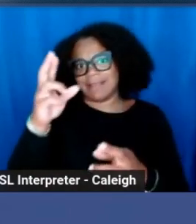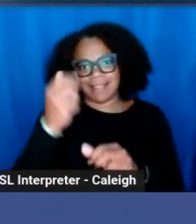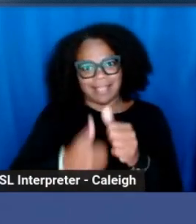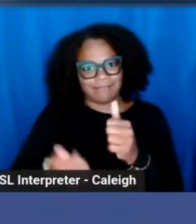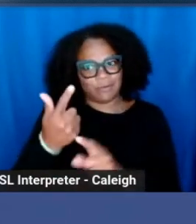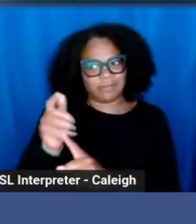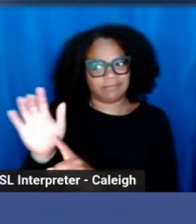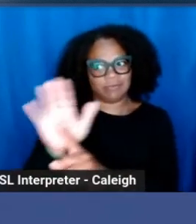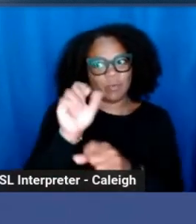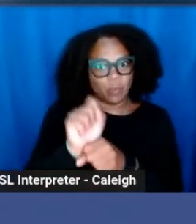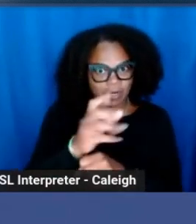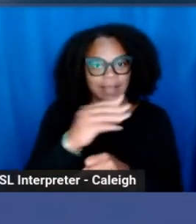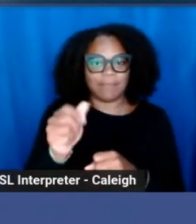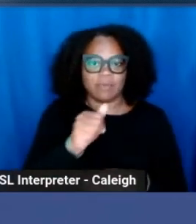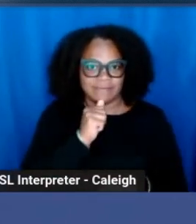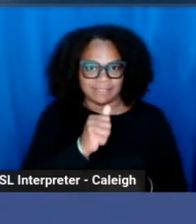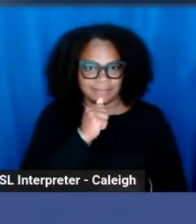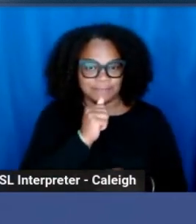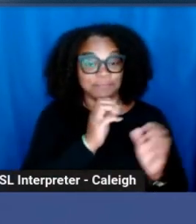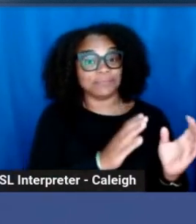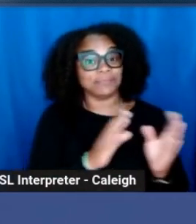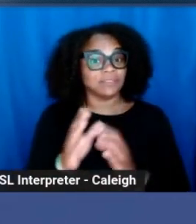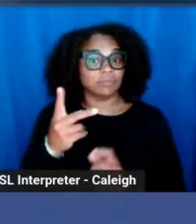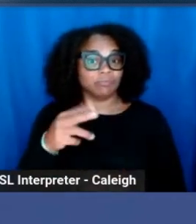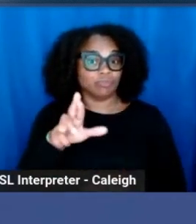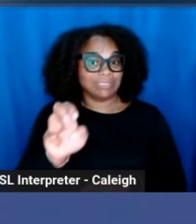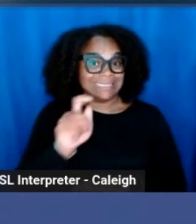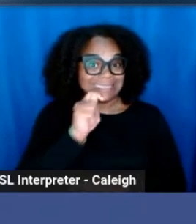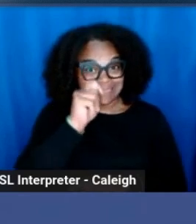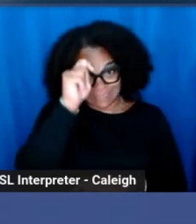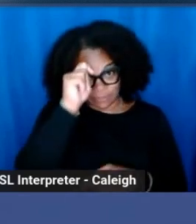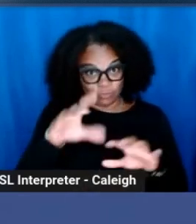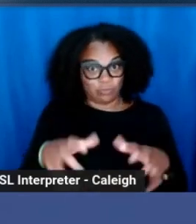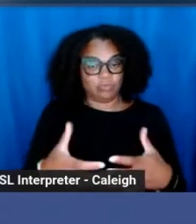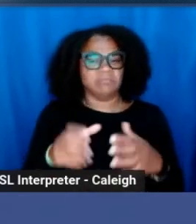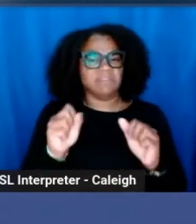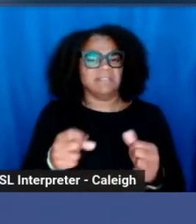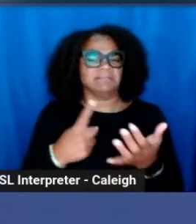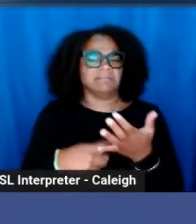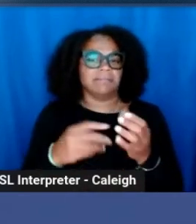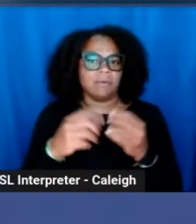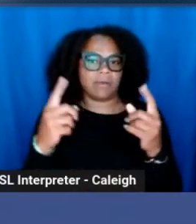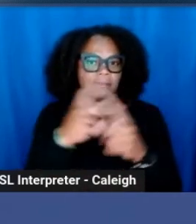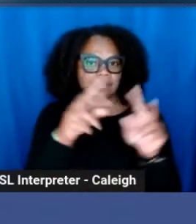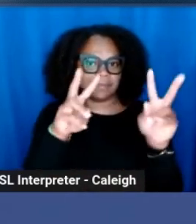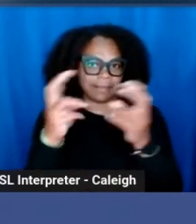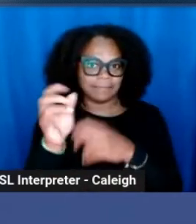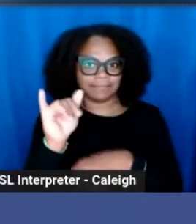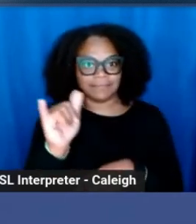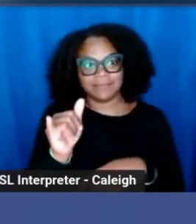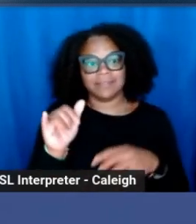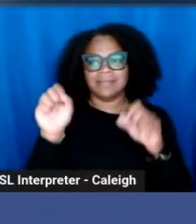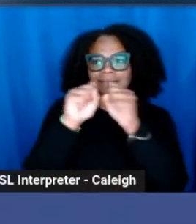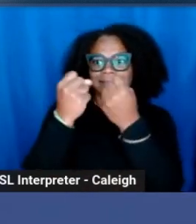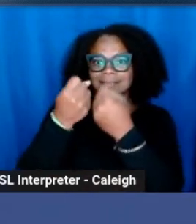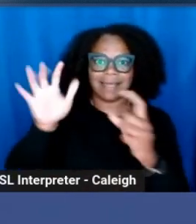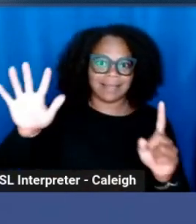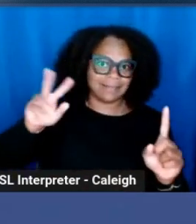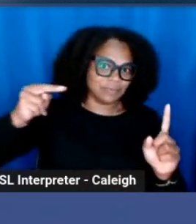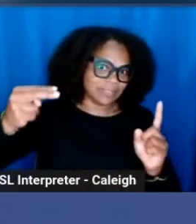and privacy. With pre-teens you can go a little more into the complex topics of like societal perceptions,